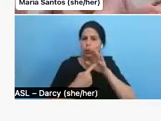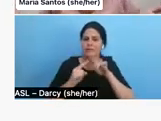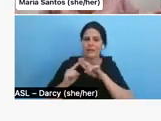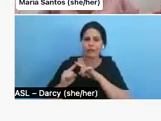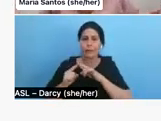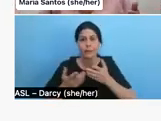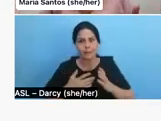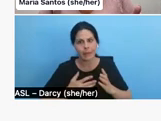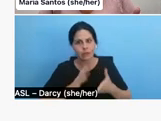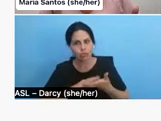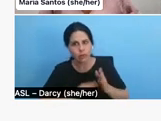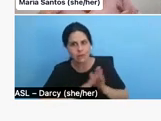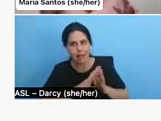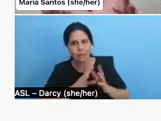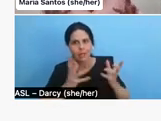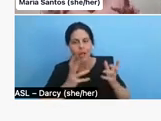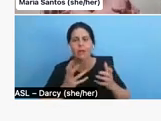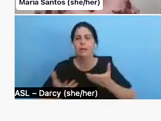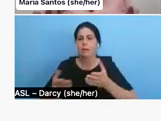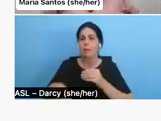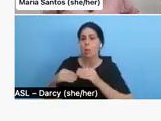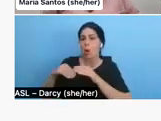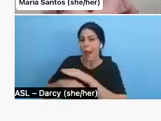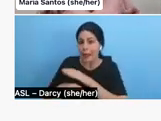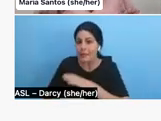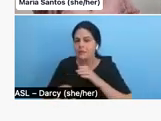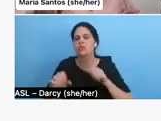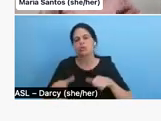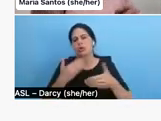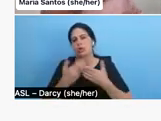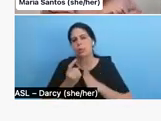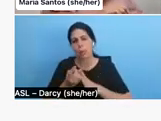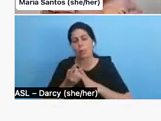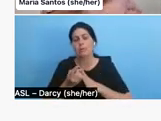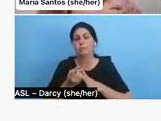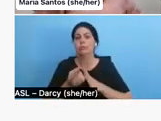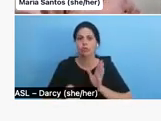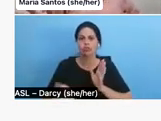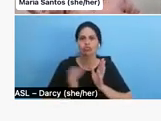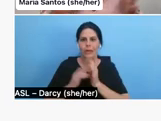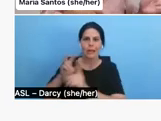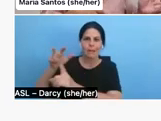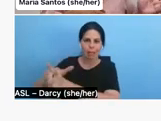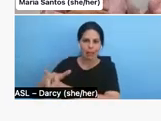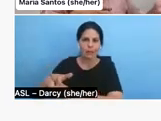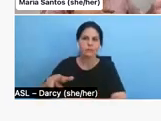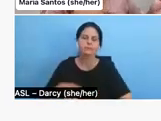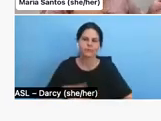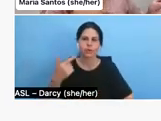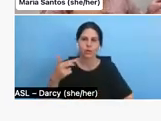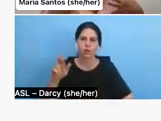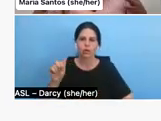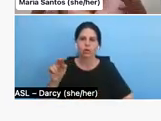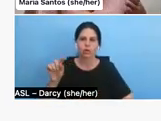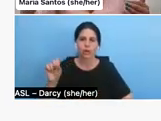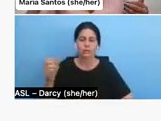Maybe you've gained more access to things. And so this is a really good moment to reapply to those grants that were originally